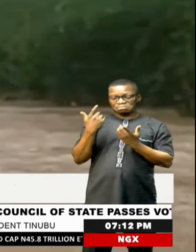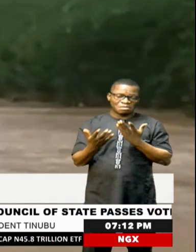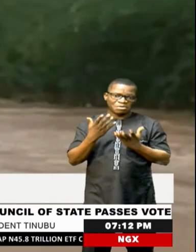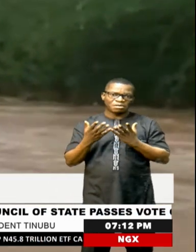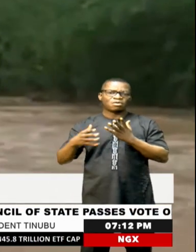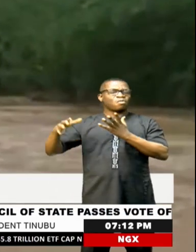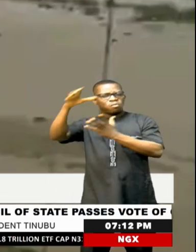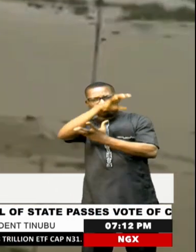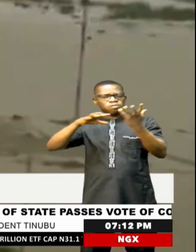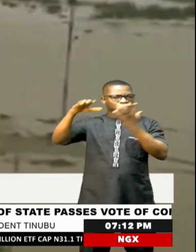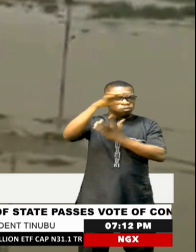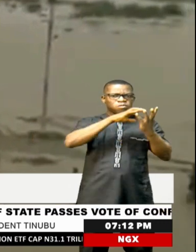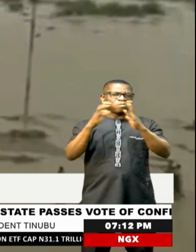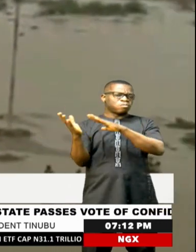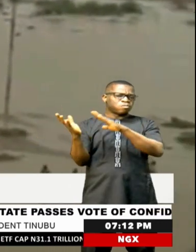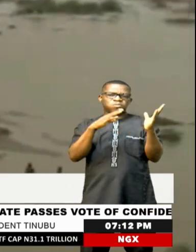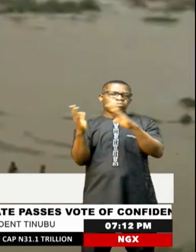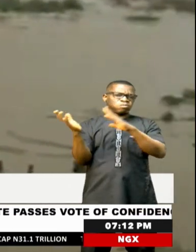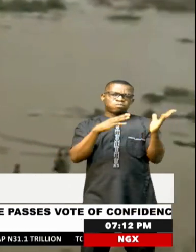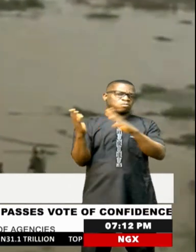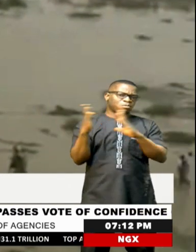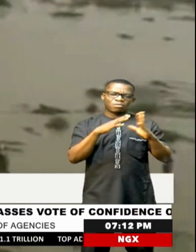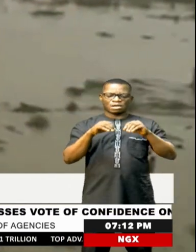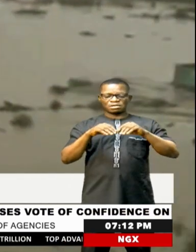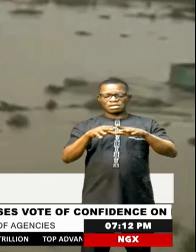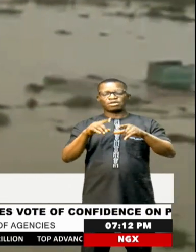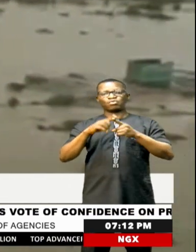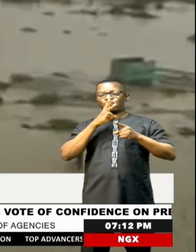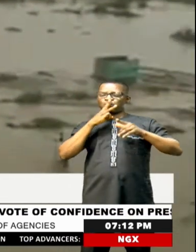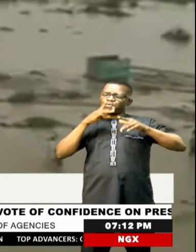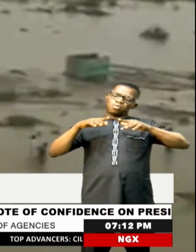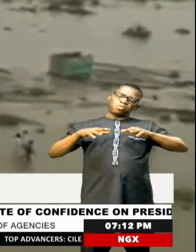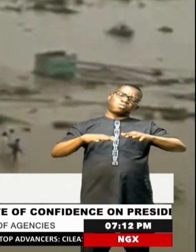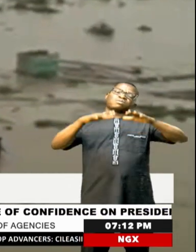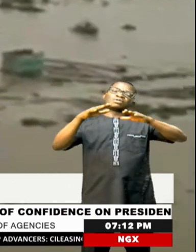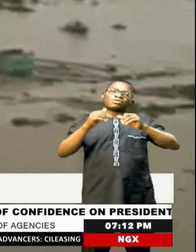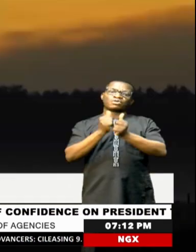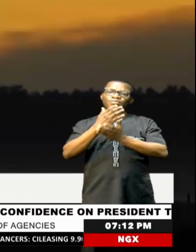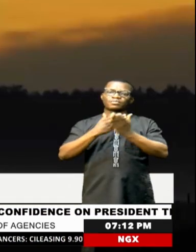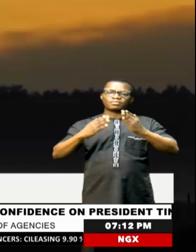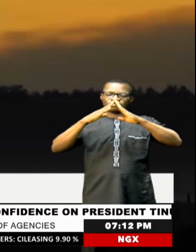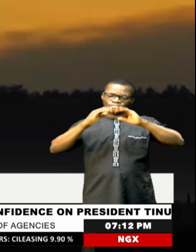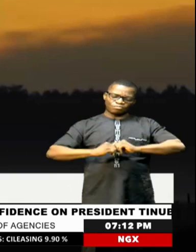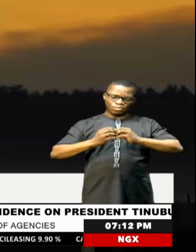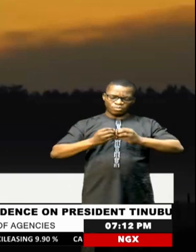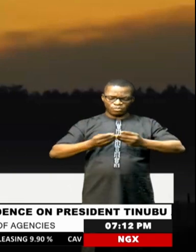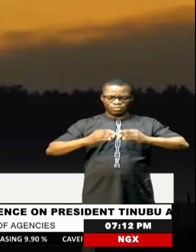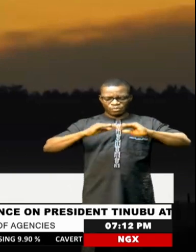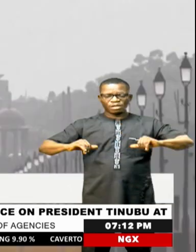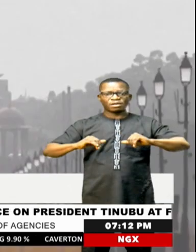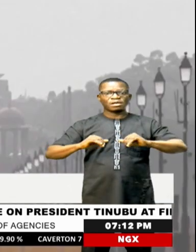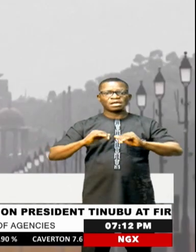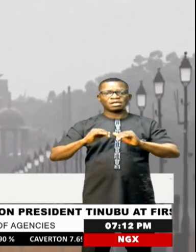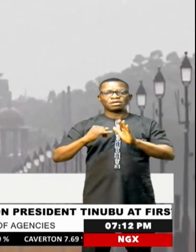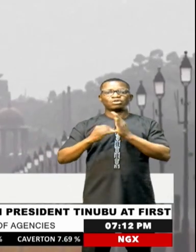rainstorms have triggered widespread flooding and landslides. The crushing heat wave in May and June saw